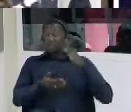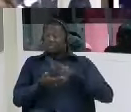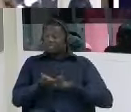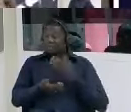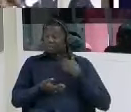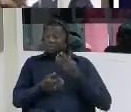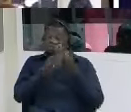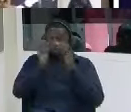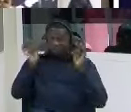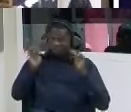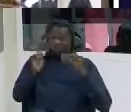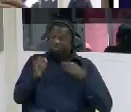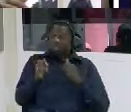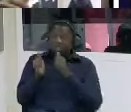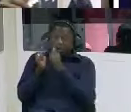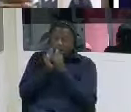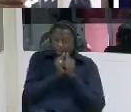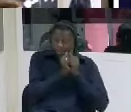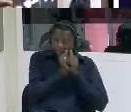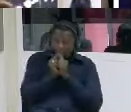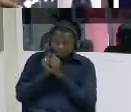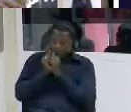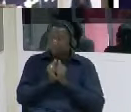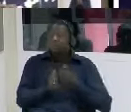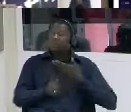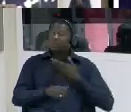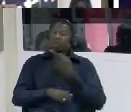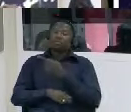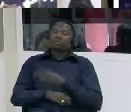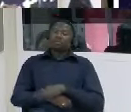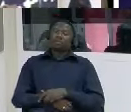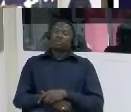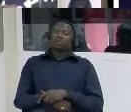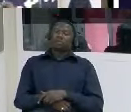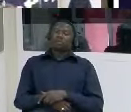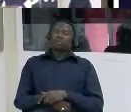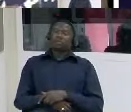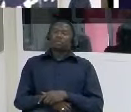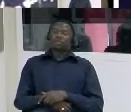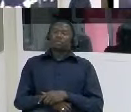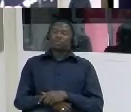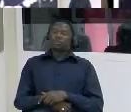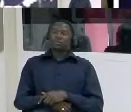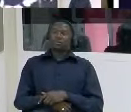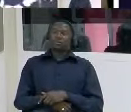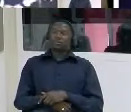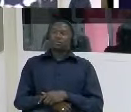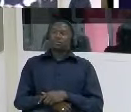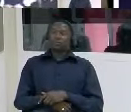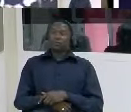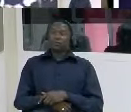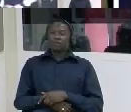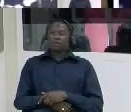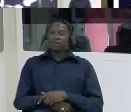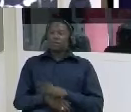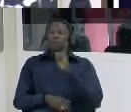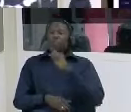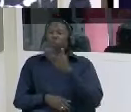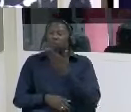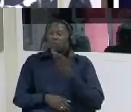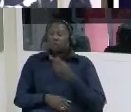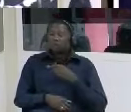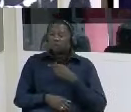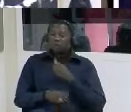yes and when where were you hiding and um did you remain in the gambia after that yes i was hiding in my